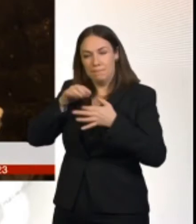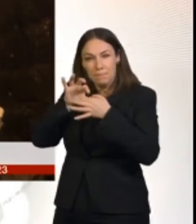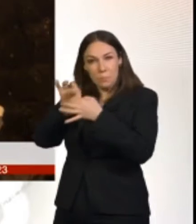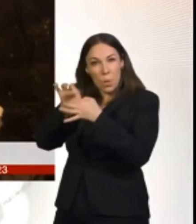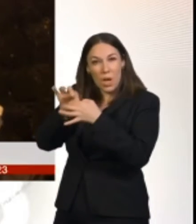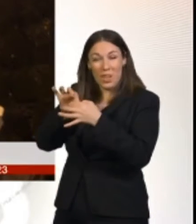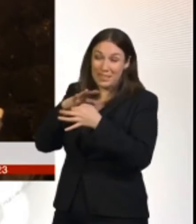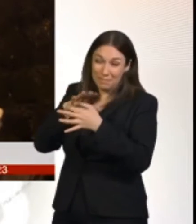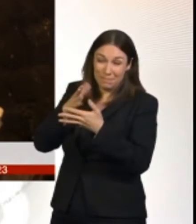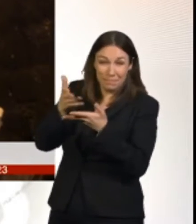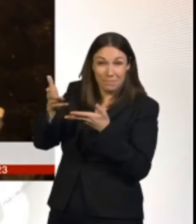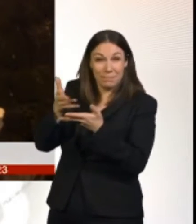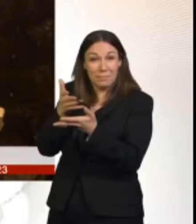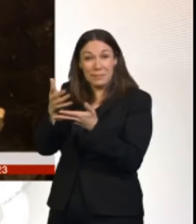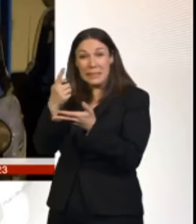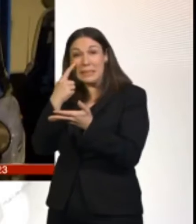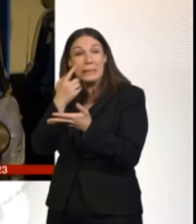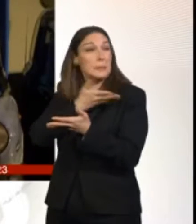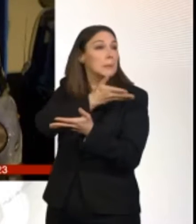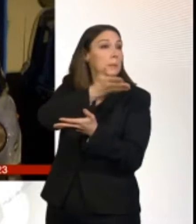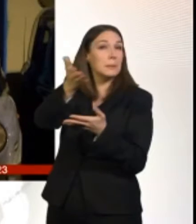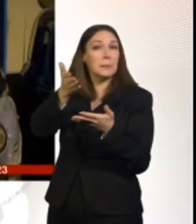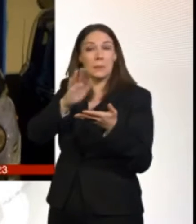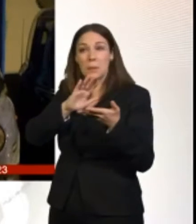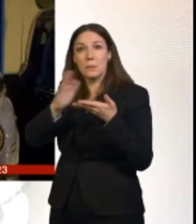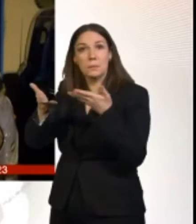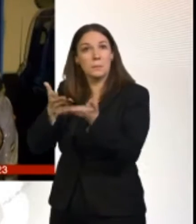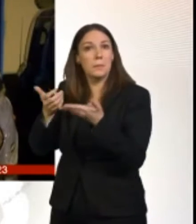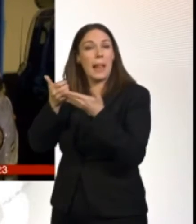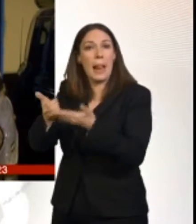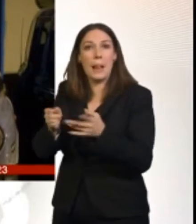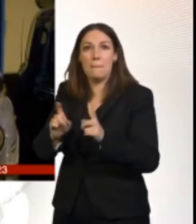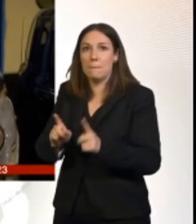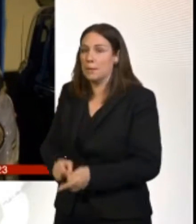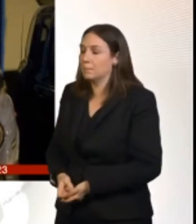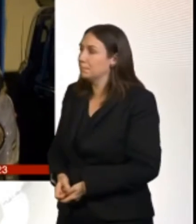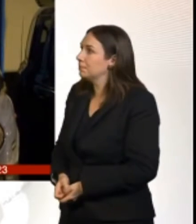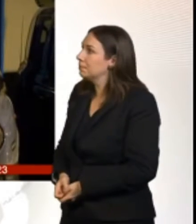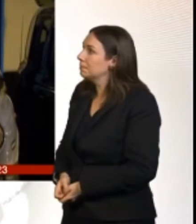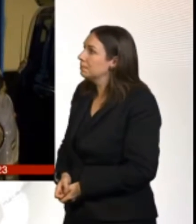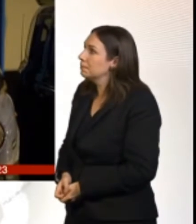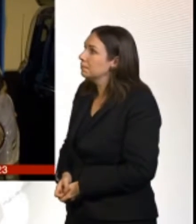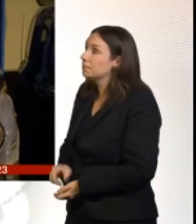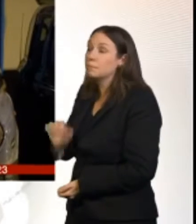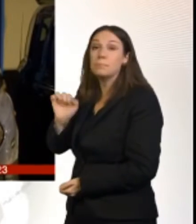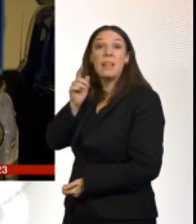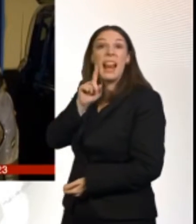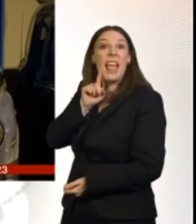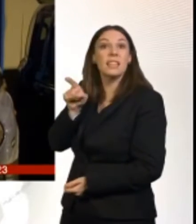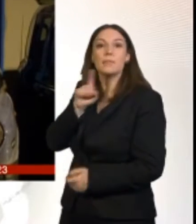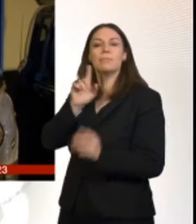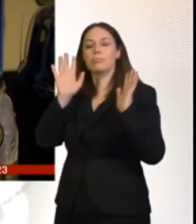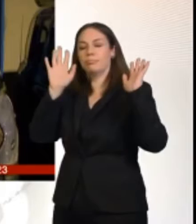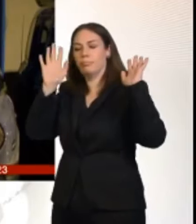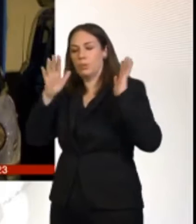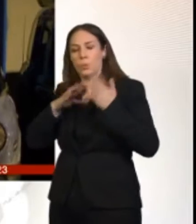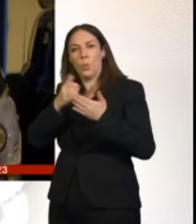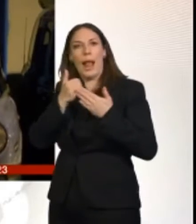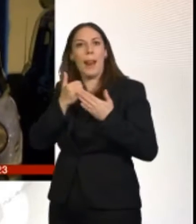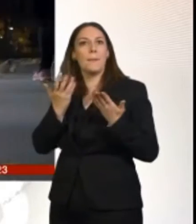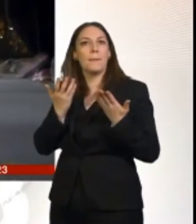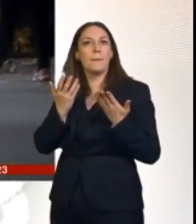through that and see what we can do to help. The lady in the cab doesn't want immediate help but Jamie will be back.